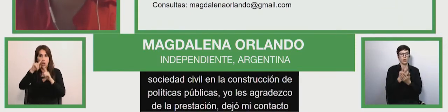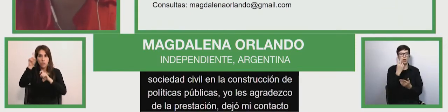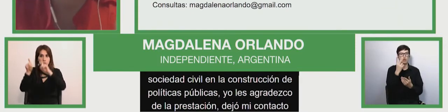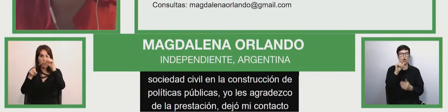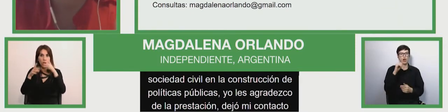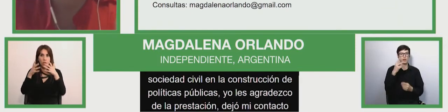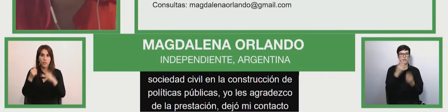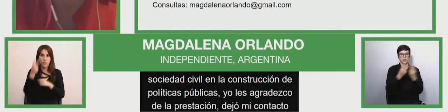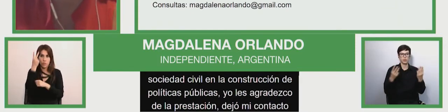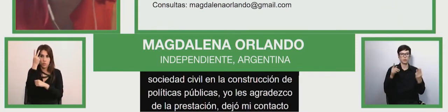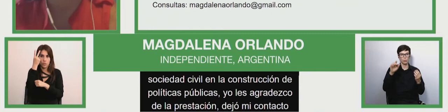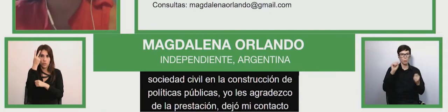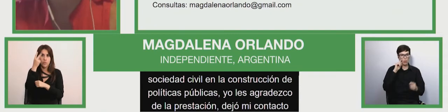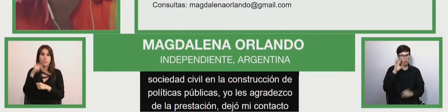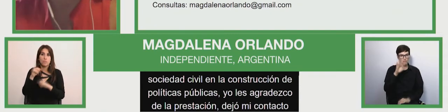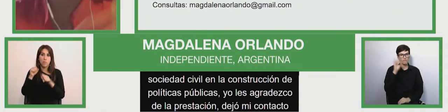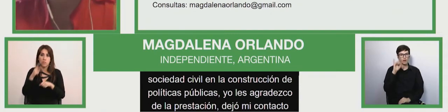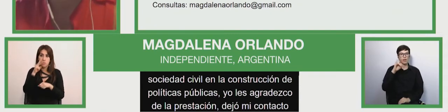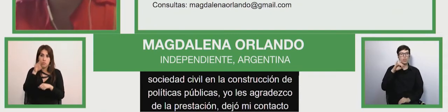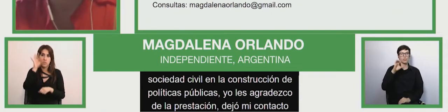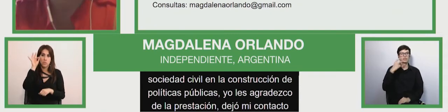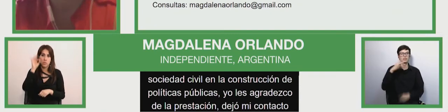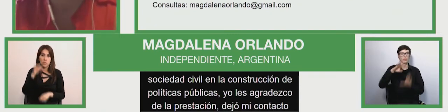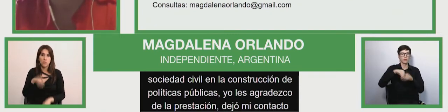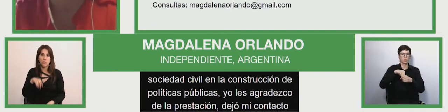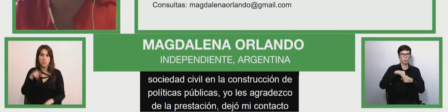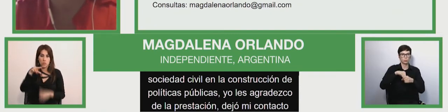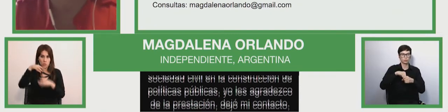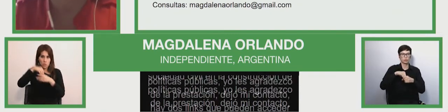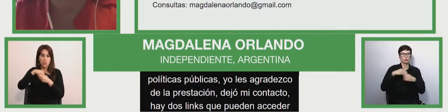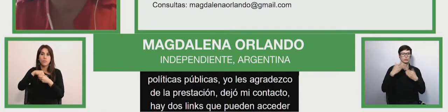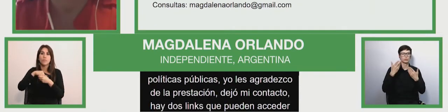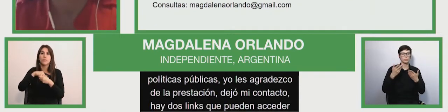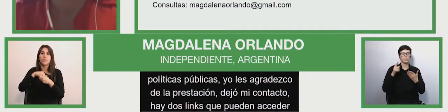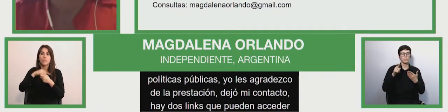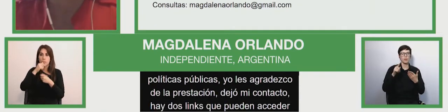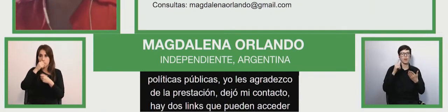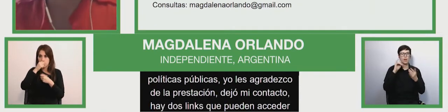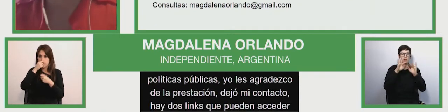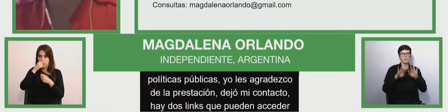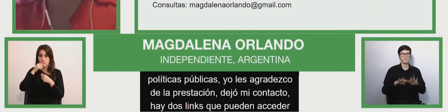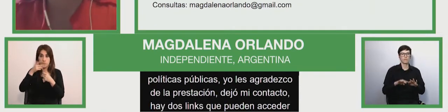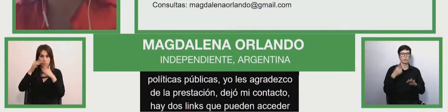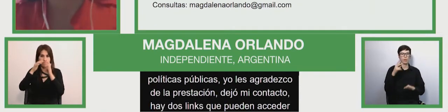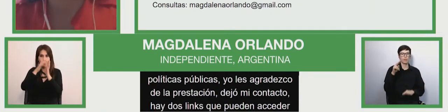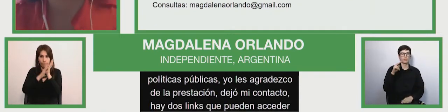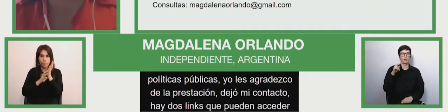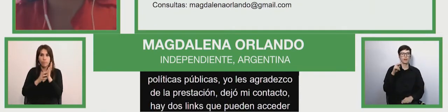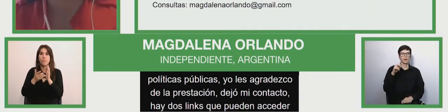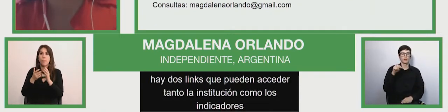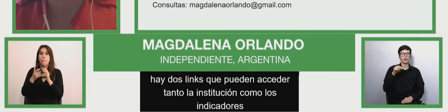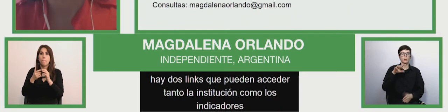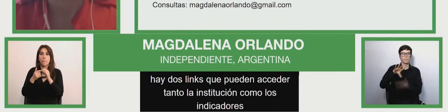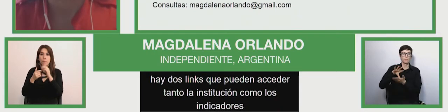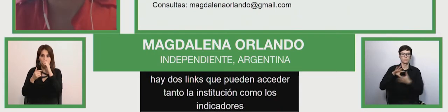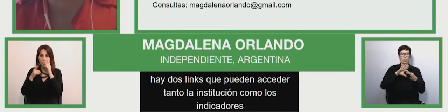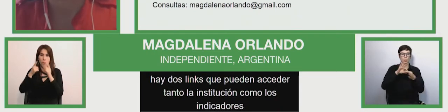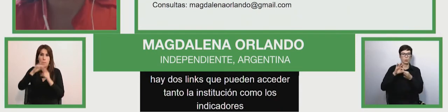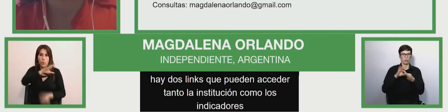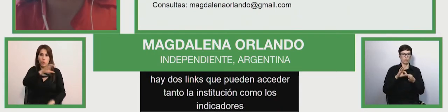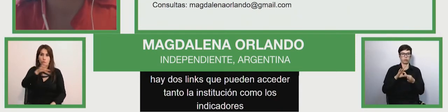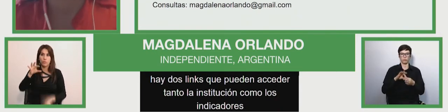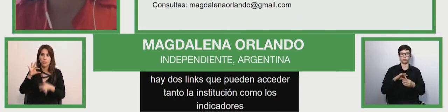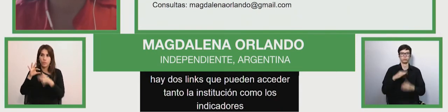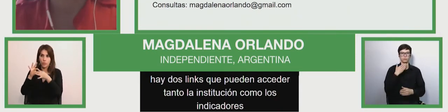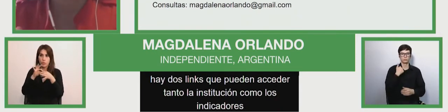can access both inclusion and and the bridging the gap from united nations and also put to your disposal